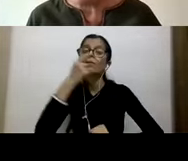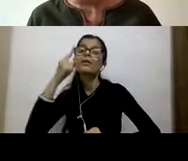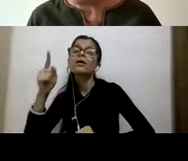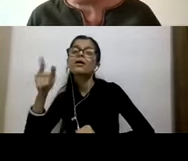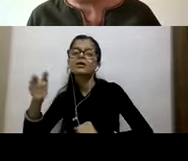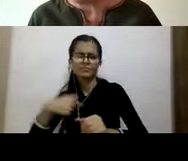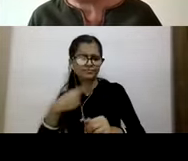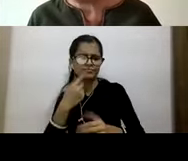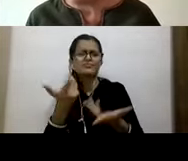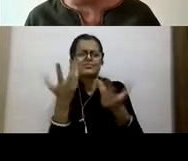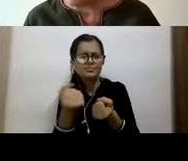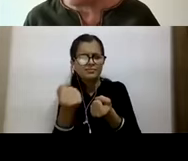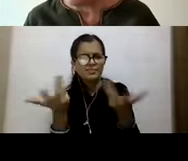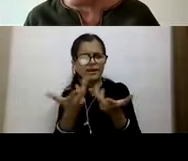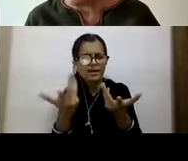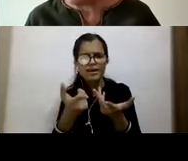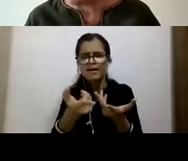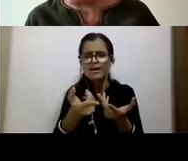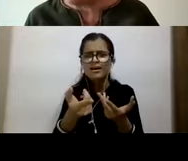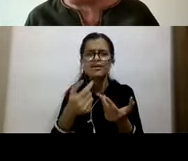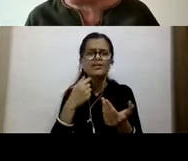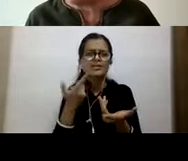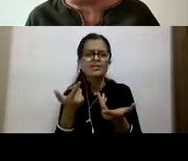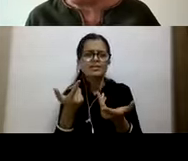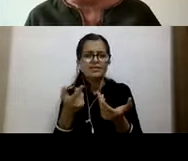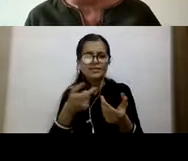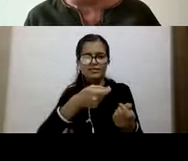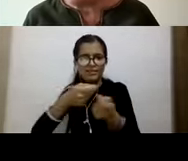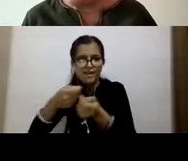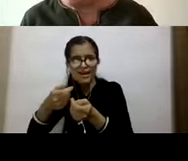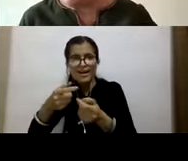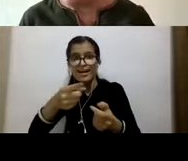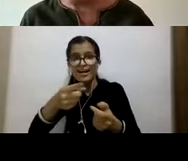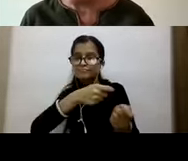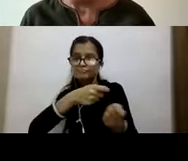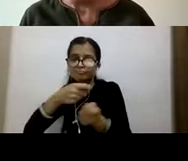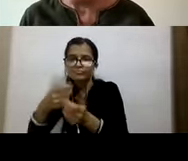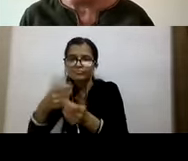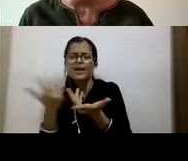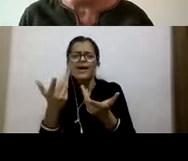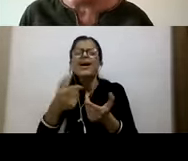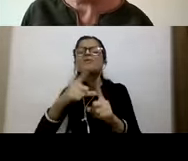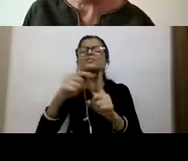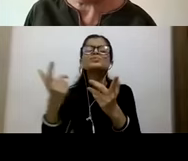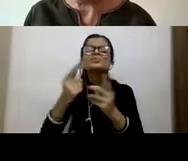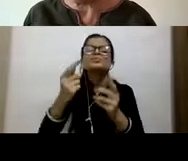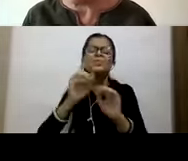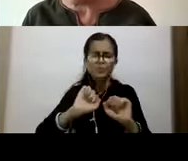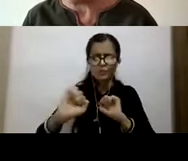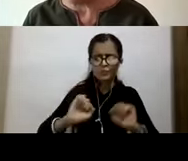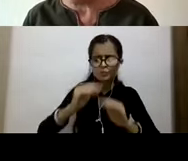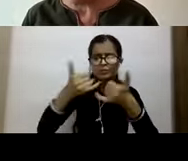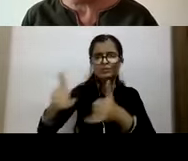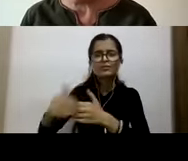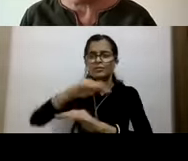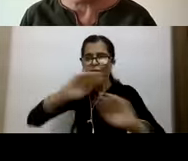taking them? What is this? You know, she's put binoculars around their neck and she's taking them into the forest. What is she doing with her kids? And that skepticism today